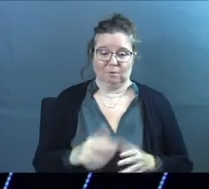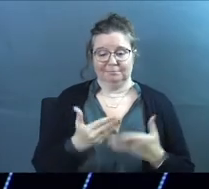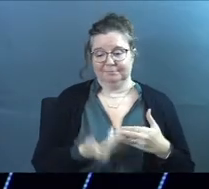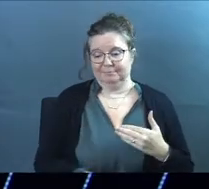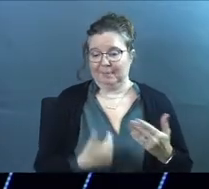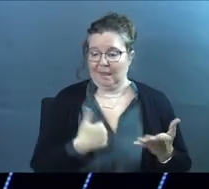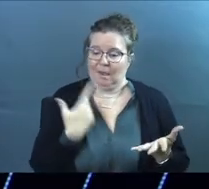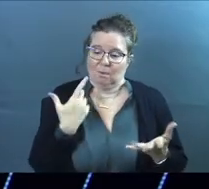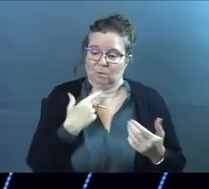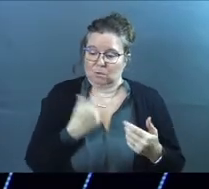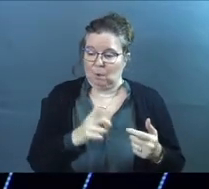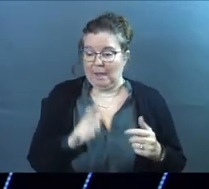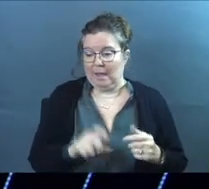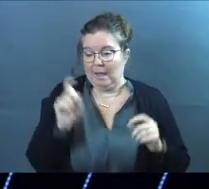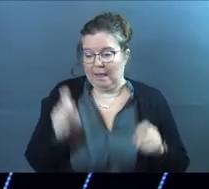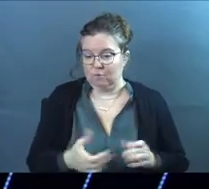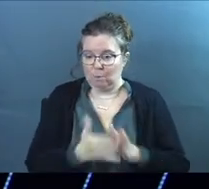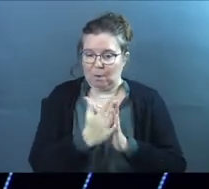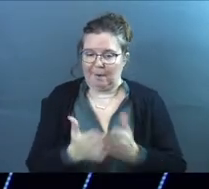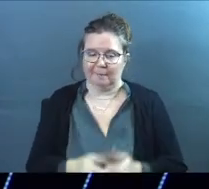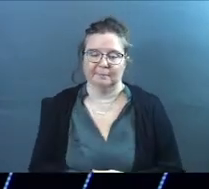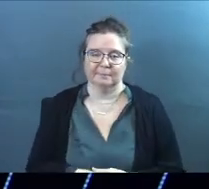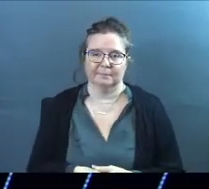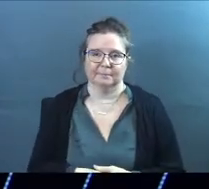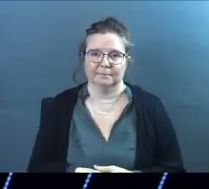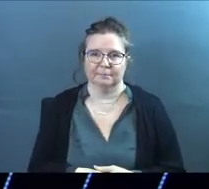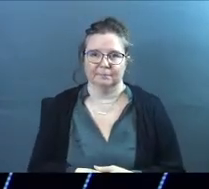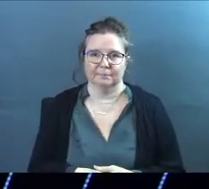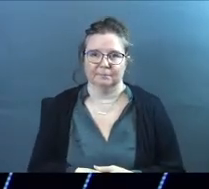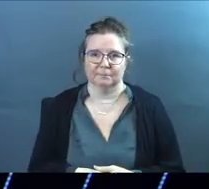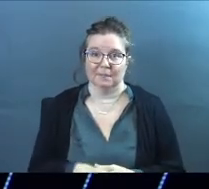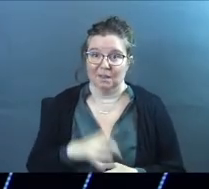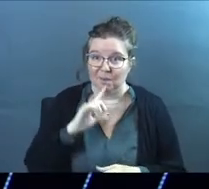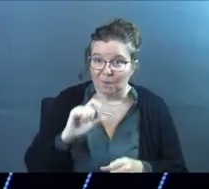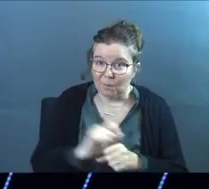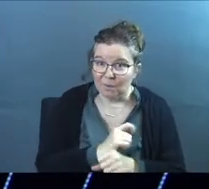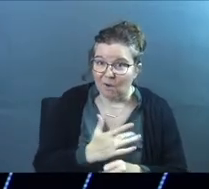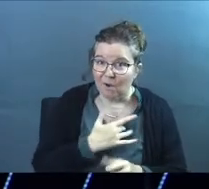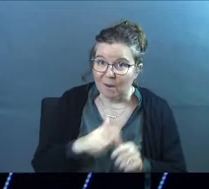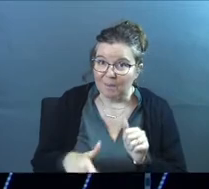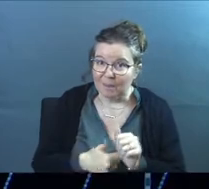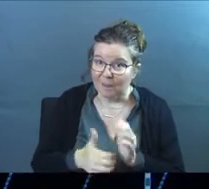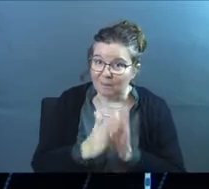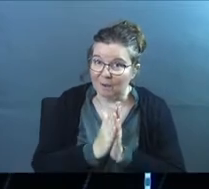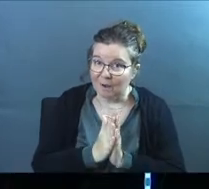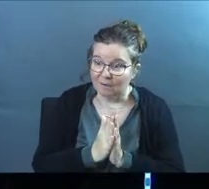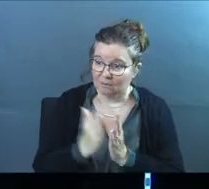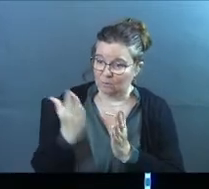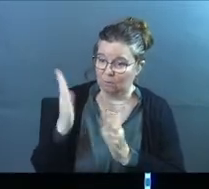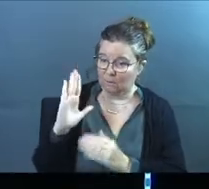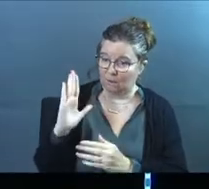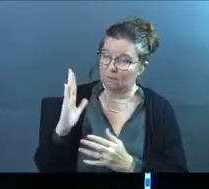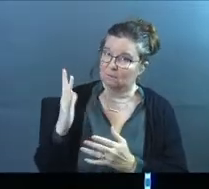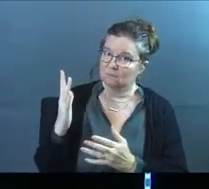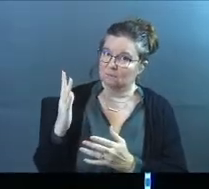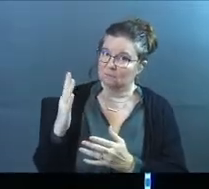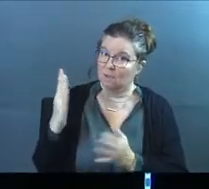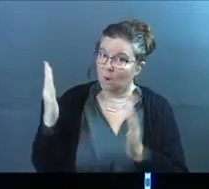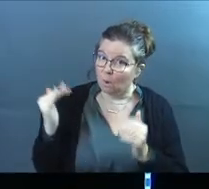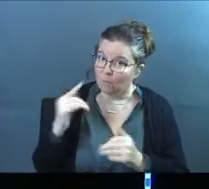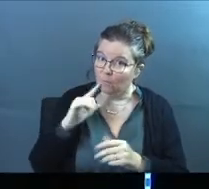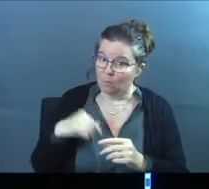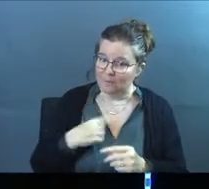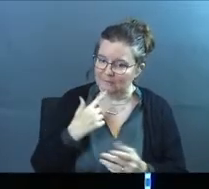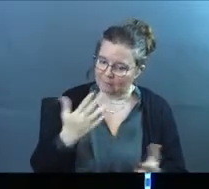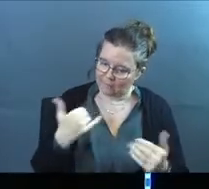It's just, I just, I was told that I just have to pray. Is that the real heart behind prayer? Is that what God is hoping